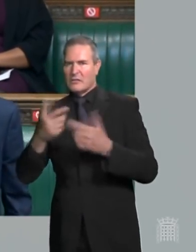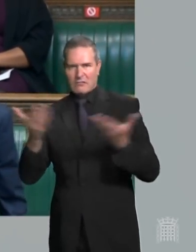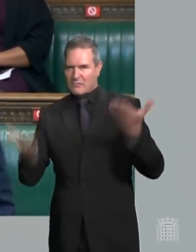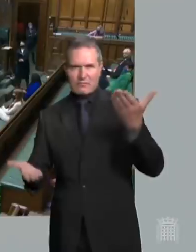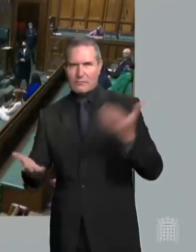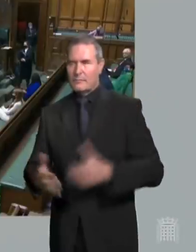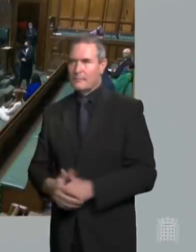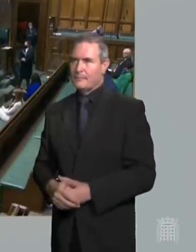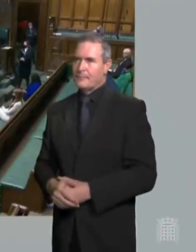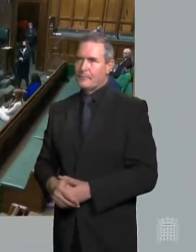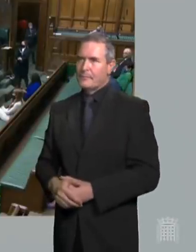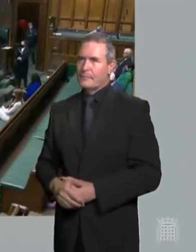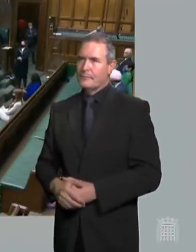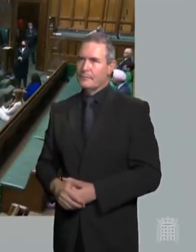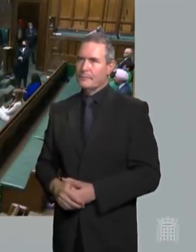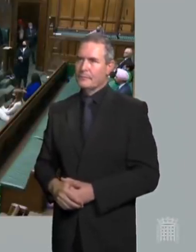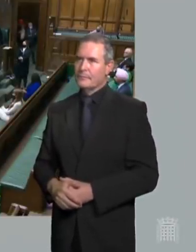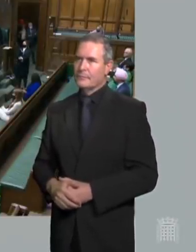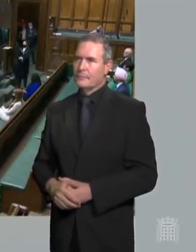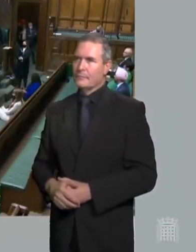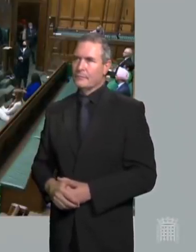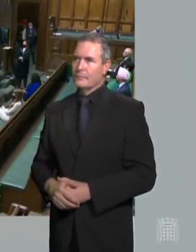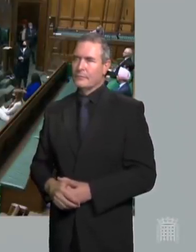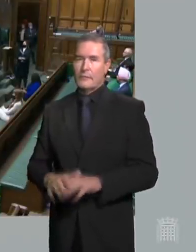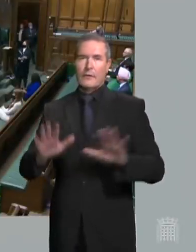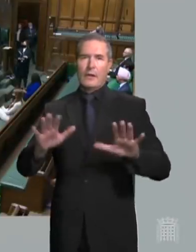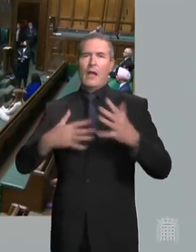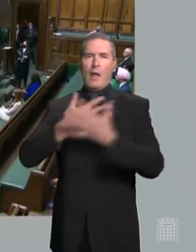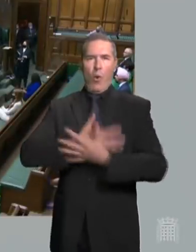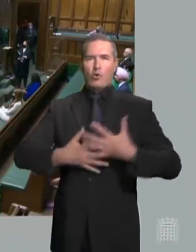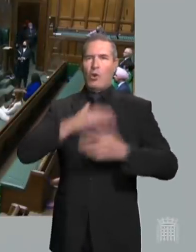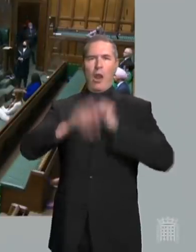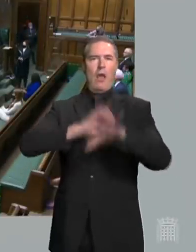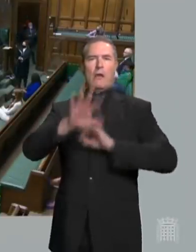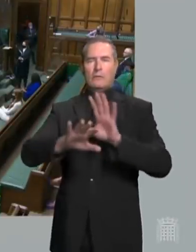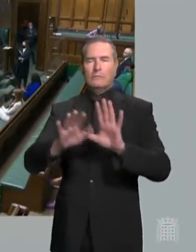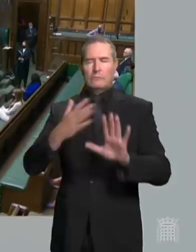plebs well said it is very emotional Prime Minister